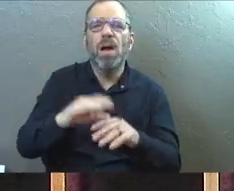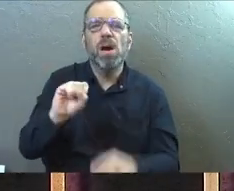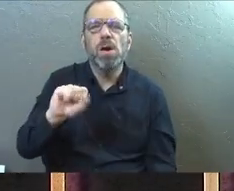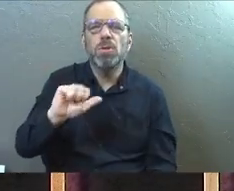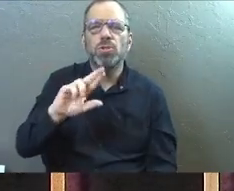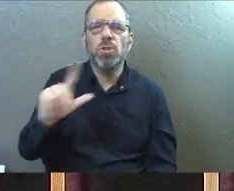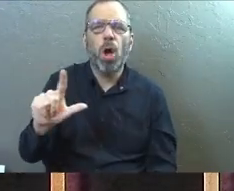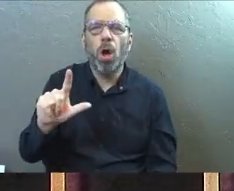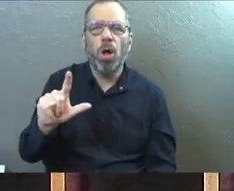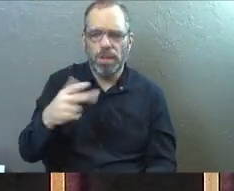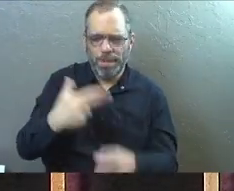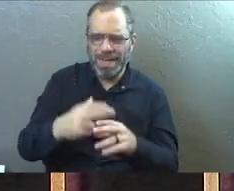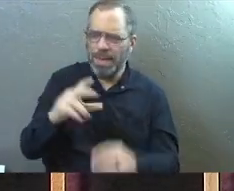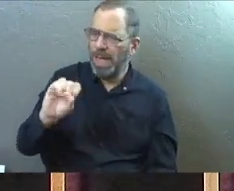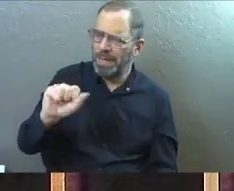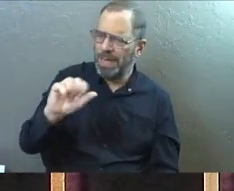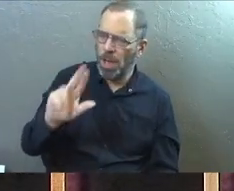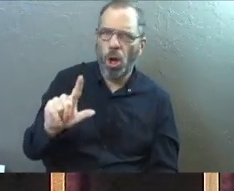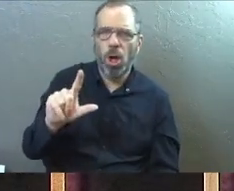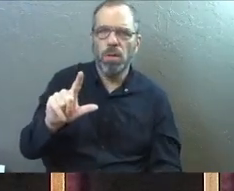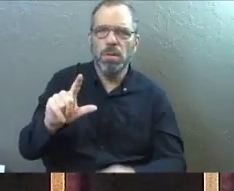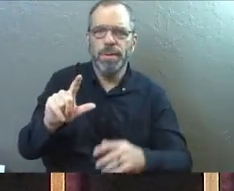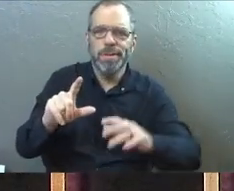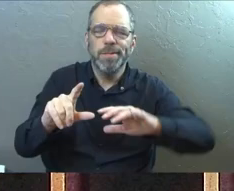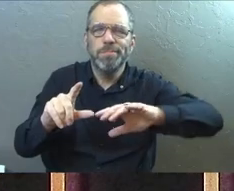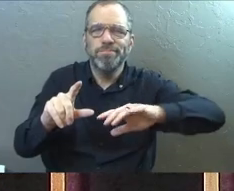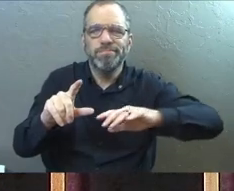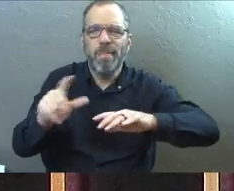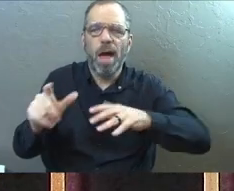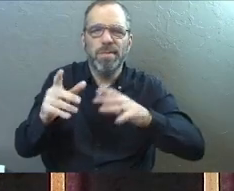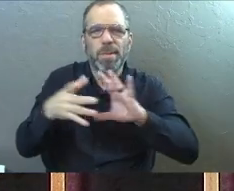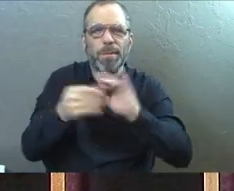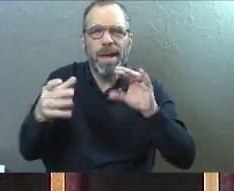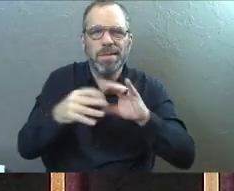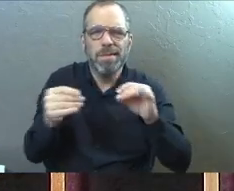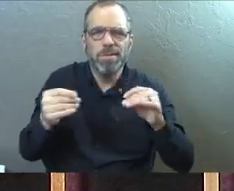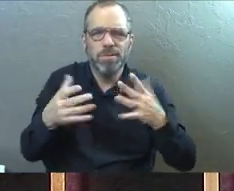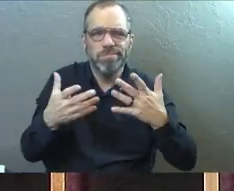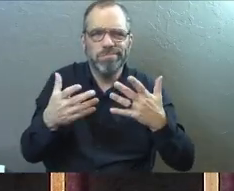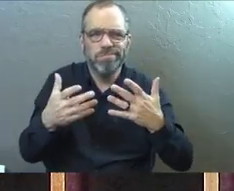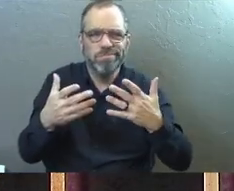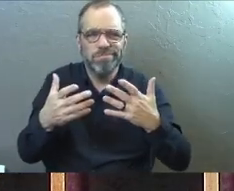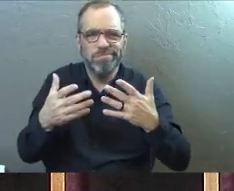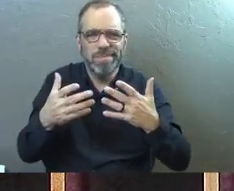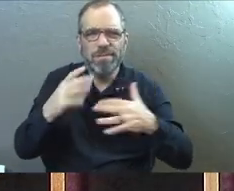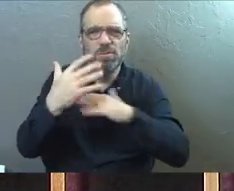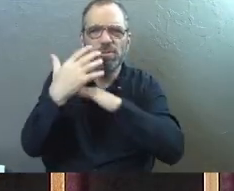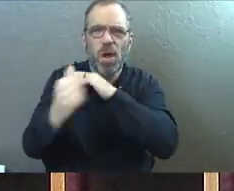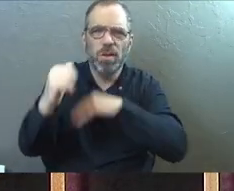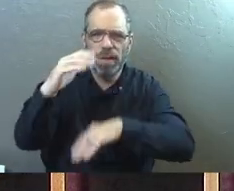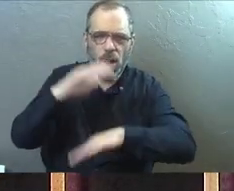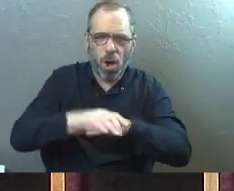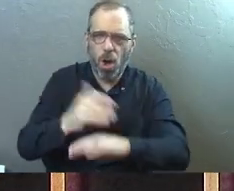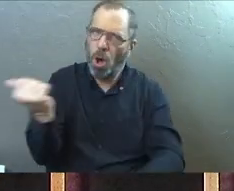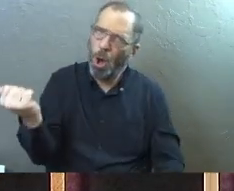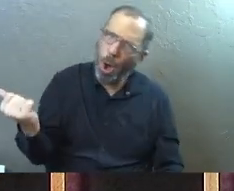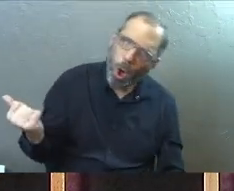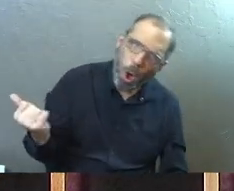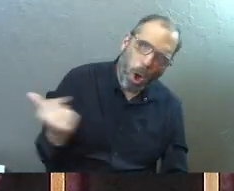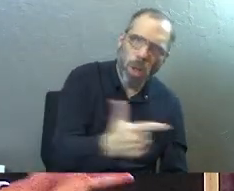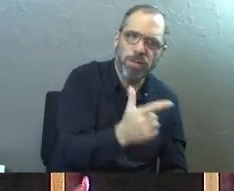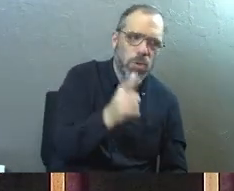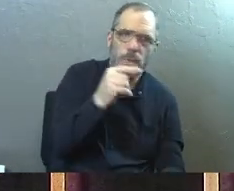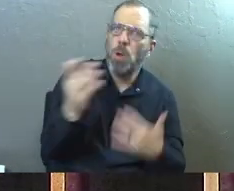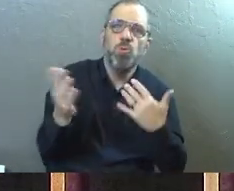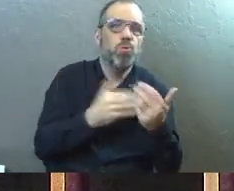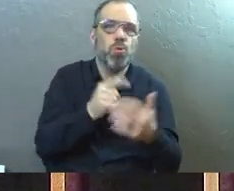last week? Just an amazing conversation. Just the message, right? Of the availability of the love and the grace and the calling that God has for all of us,